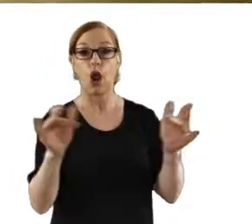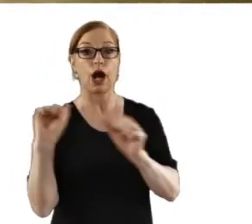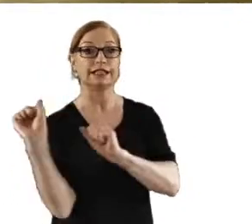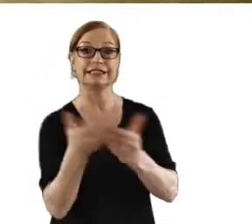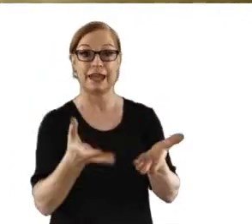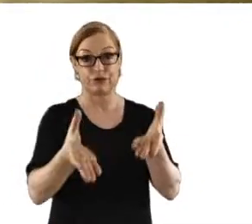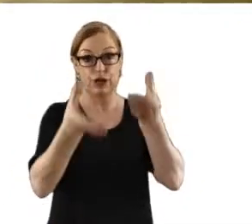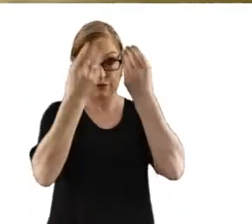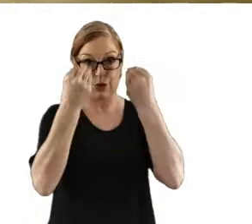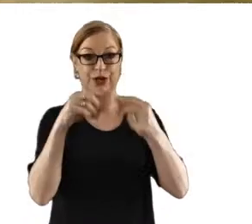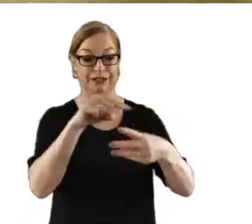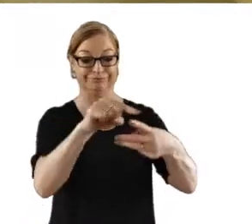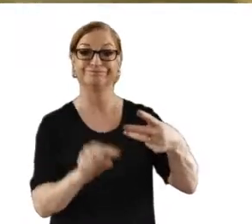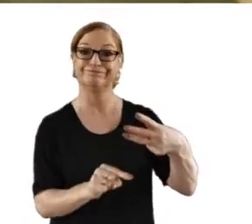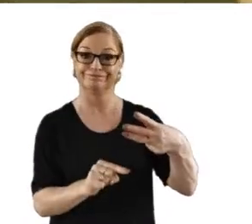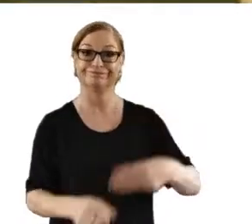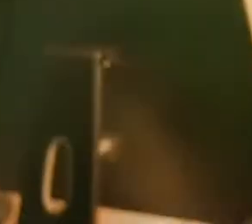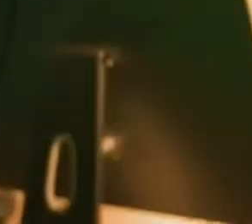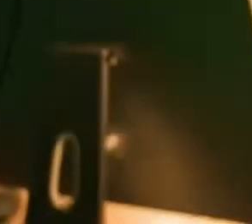online delivery of learning.